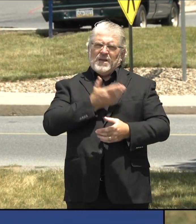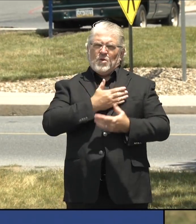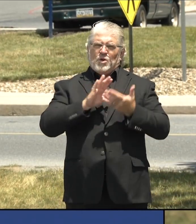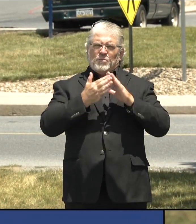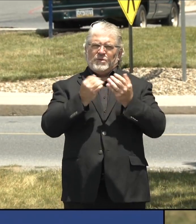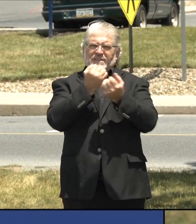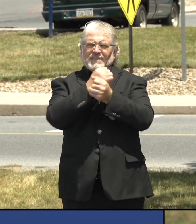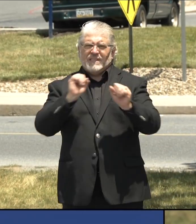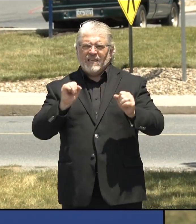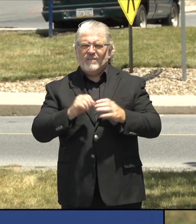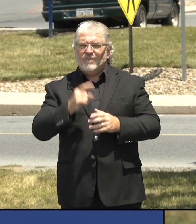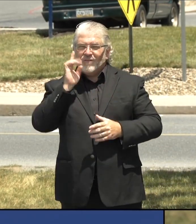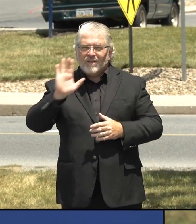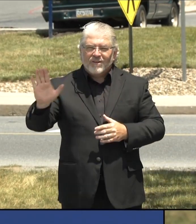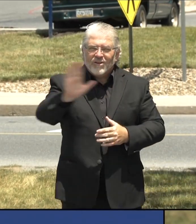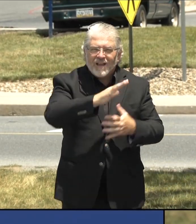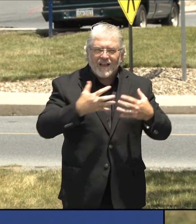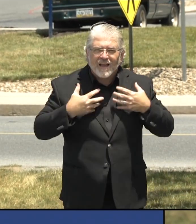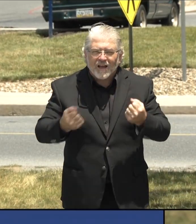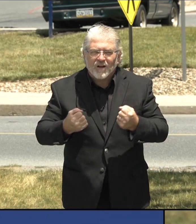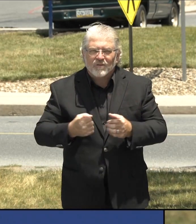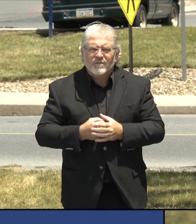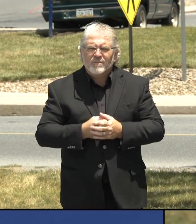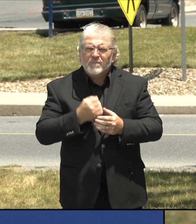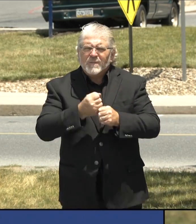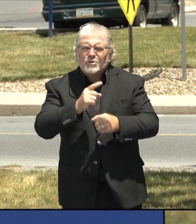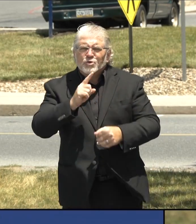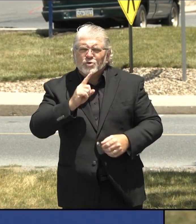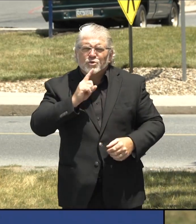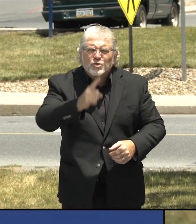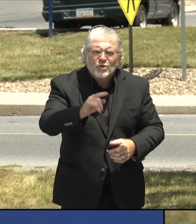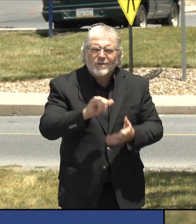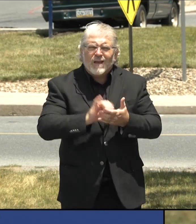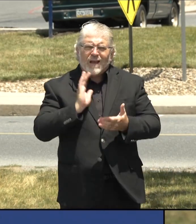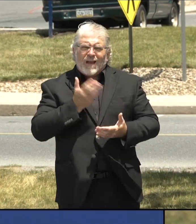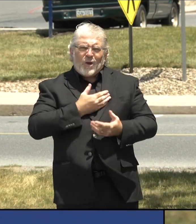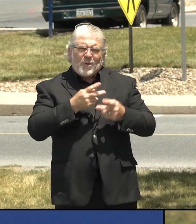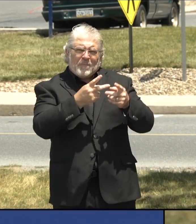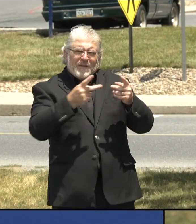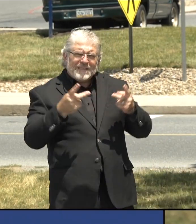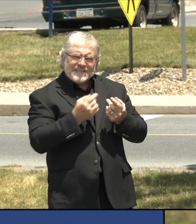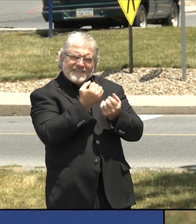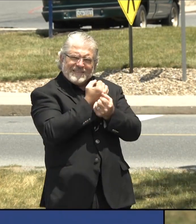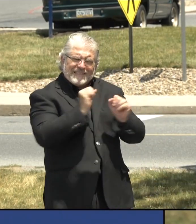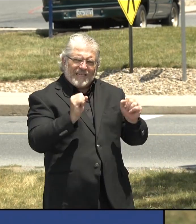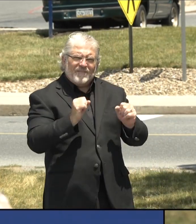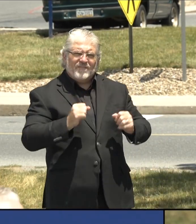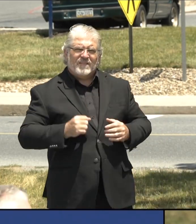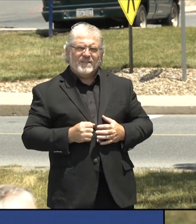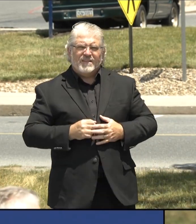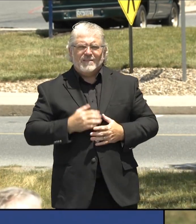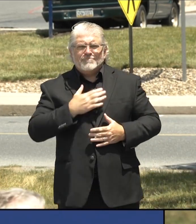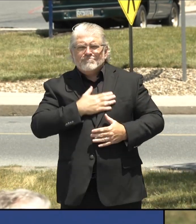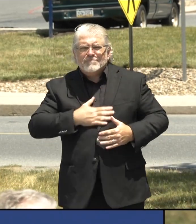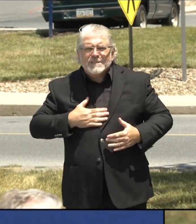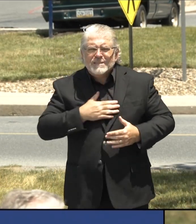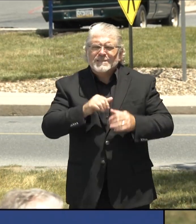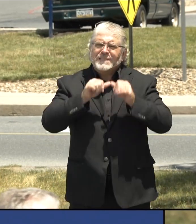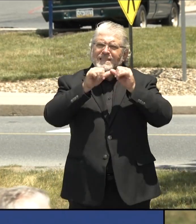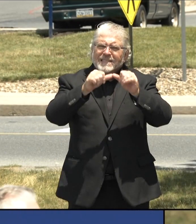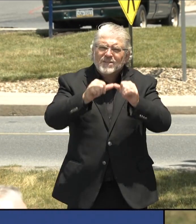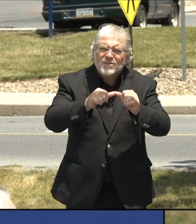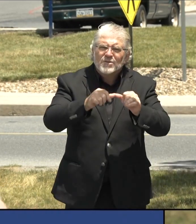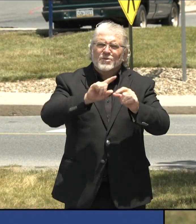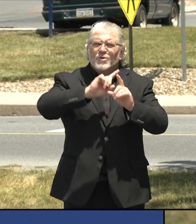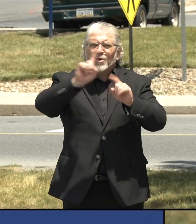and we want to ensure that our facilities are safe. So please continue to seek the services that you need and